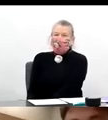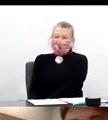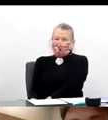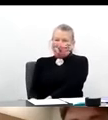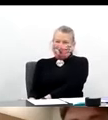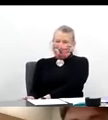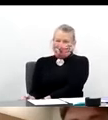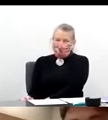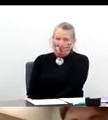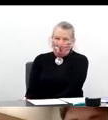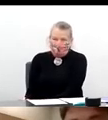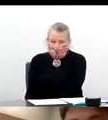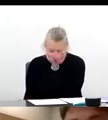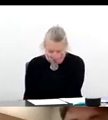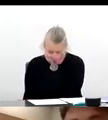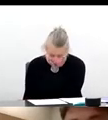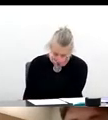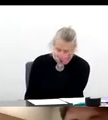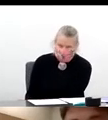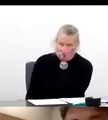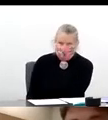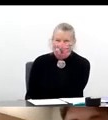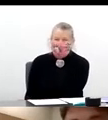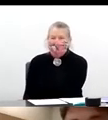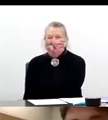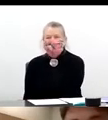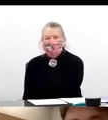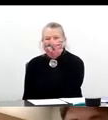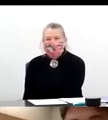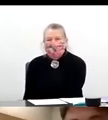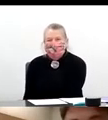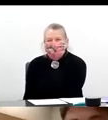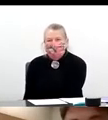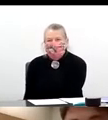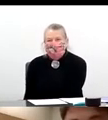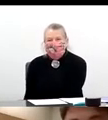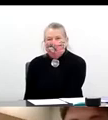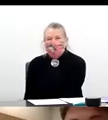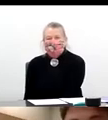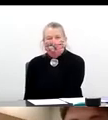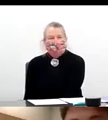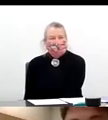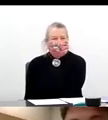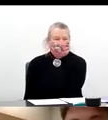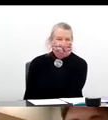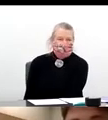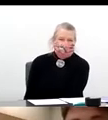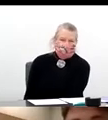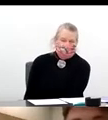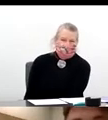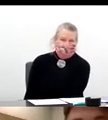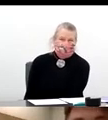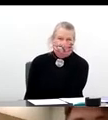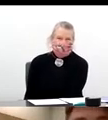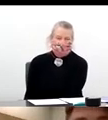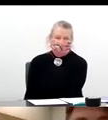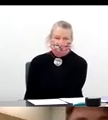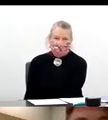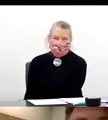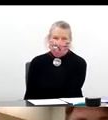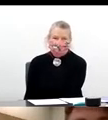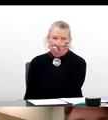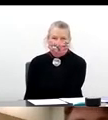I'm kidding, I'm kidding, I'm kidding. So just let me make a few comments. And we know, and